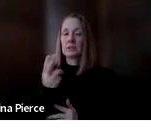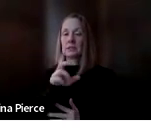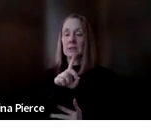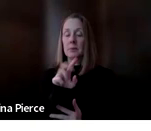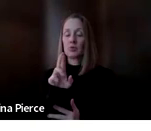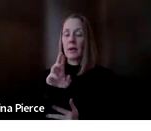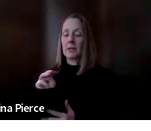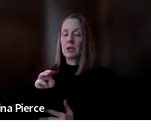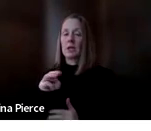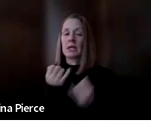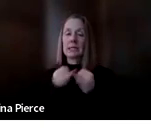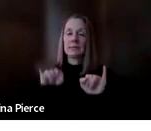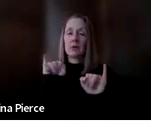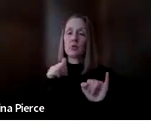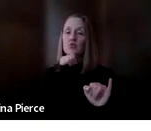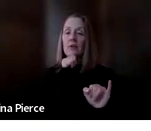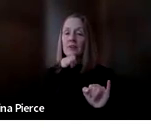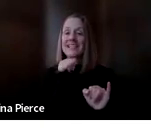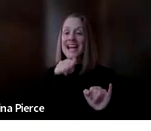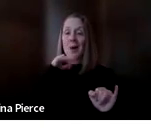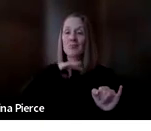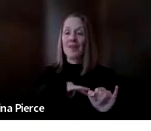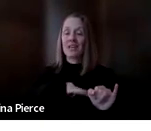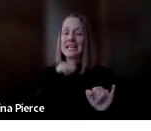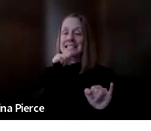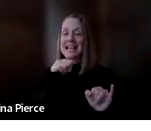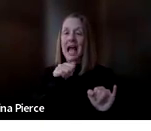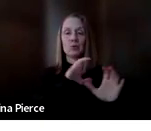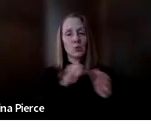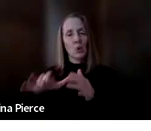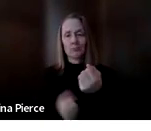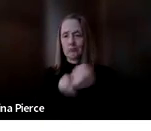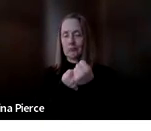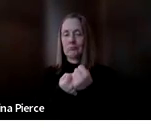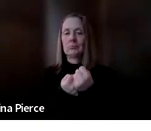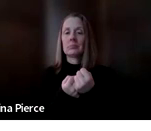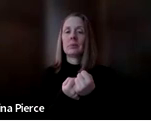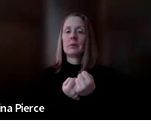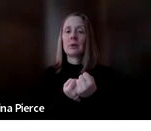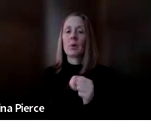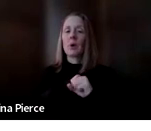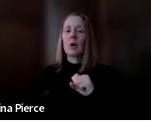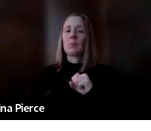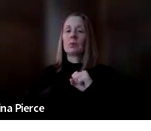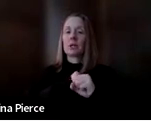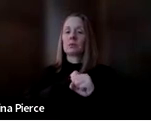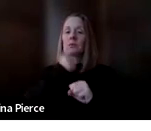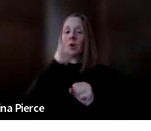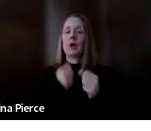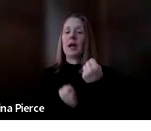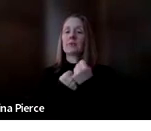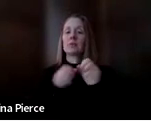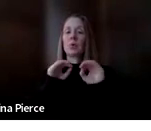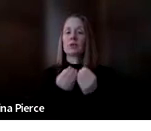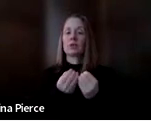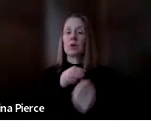independent private non-profit non-partisan protection and advocacy organization authorized by both